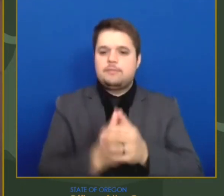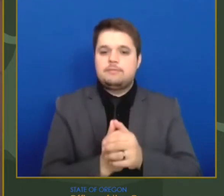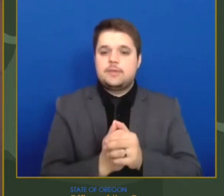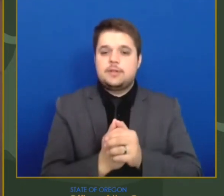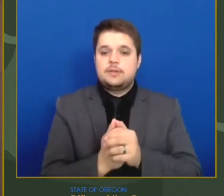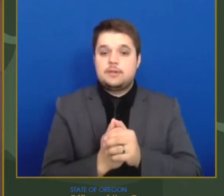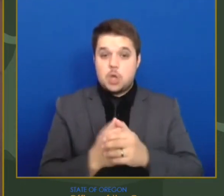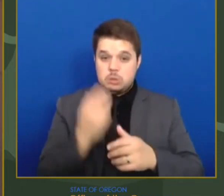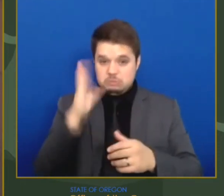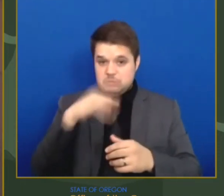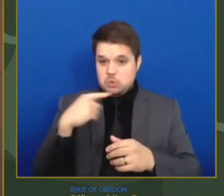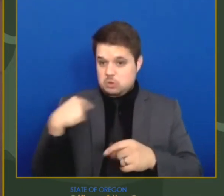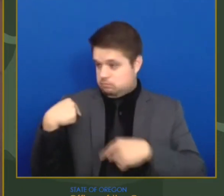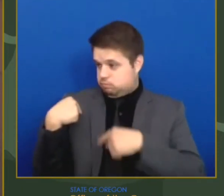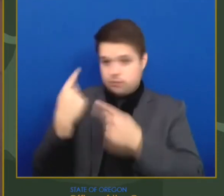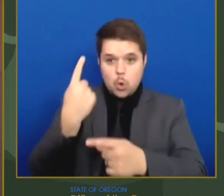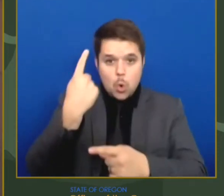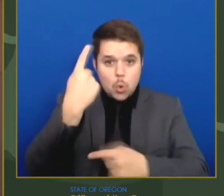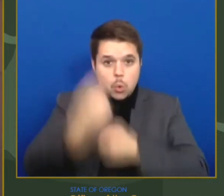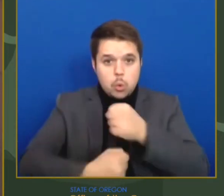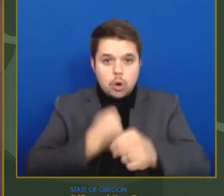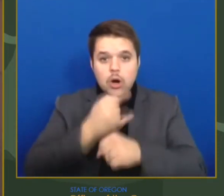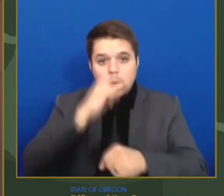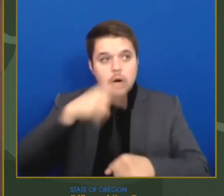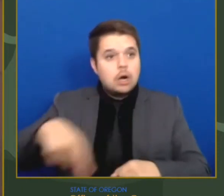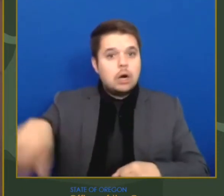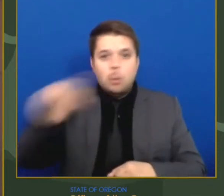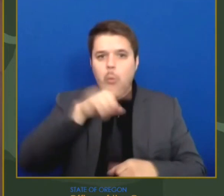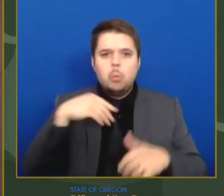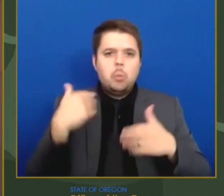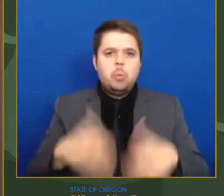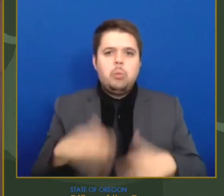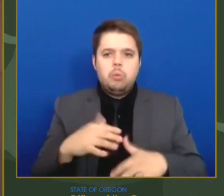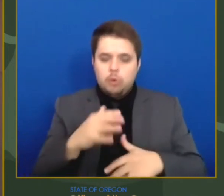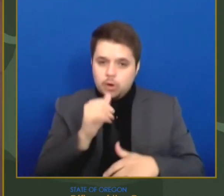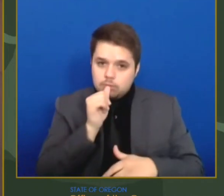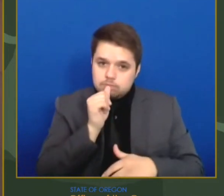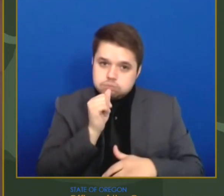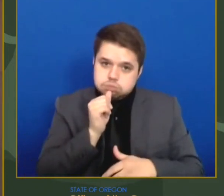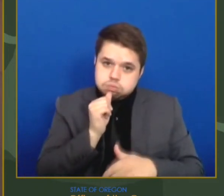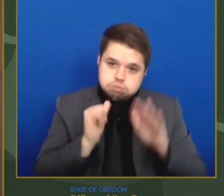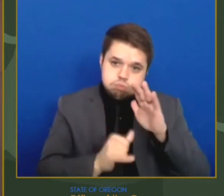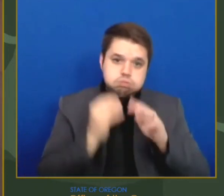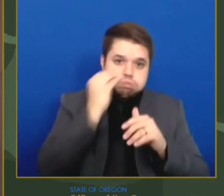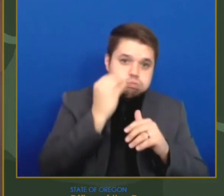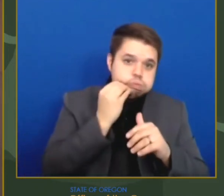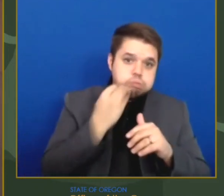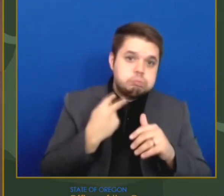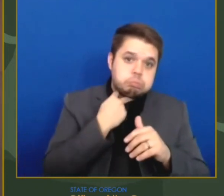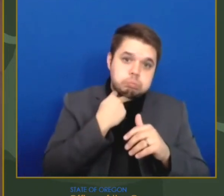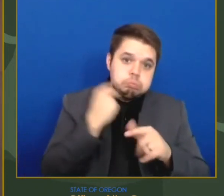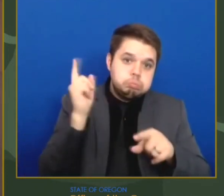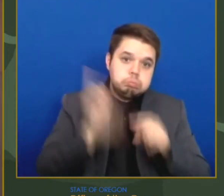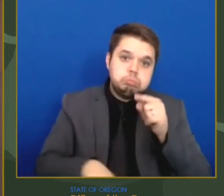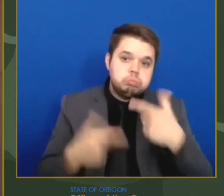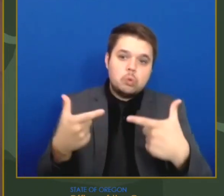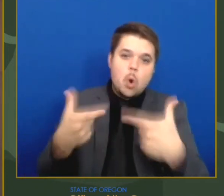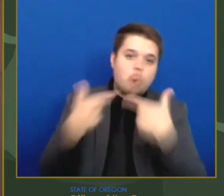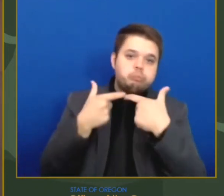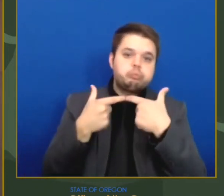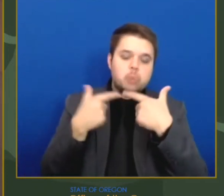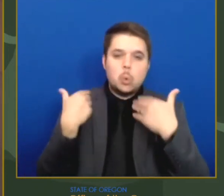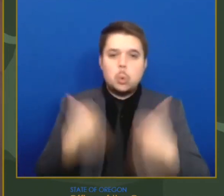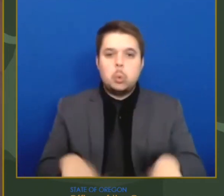it's a step forward to offer this time and space to encourage healing, additional learning, and have